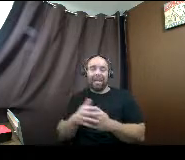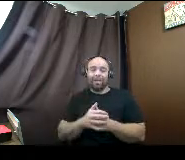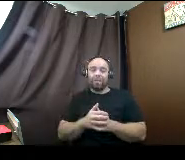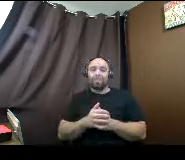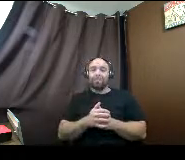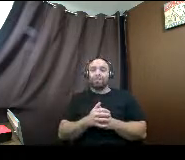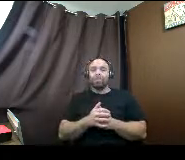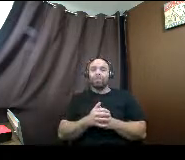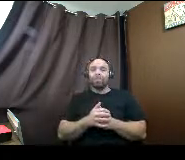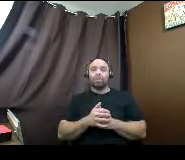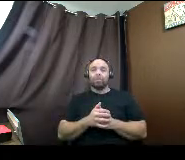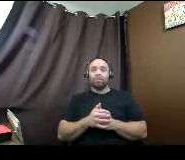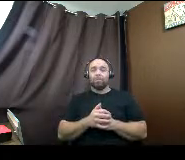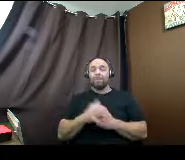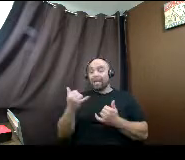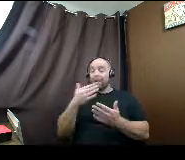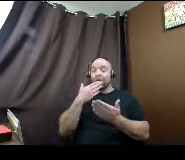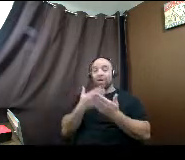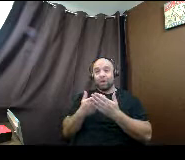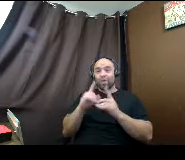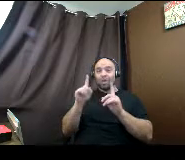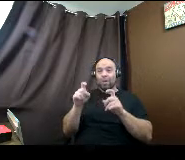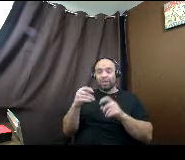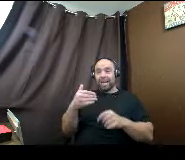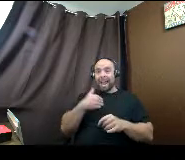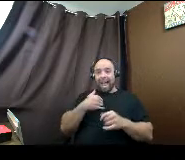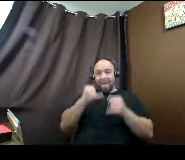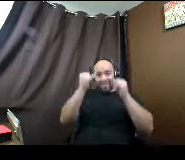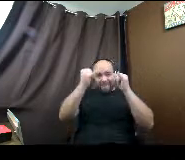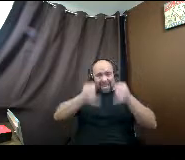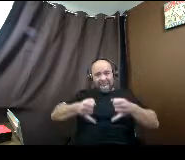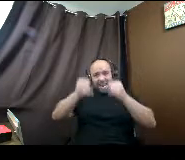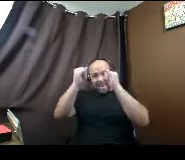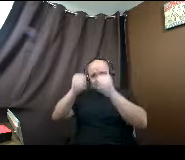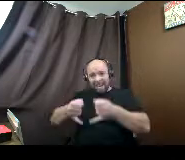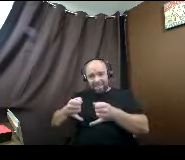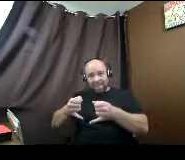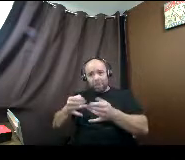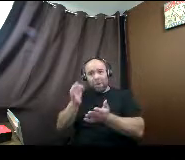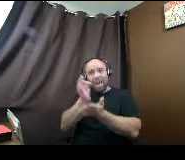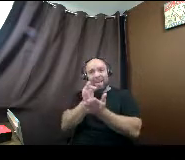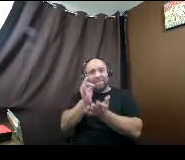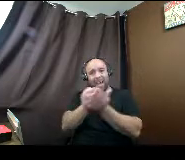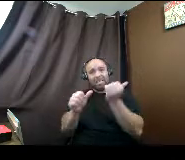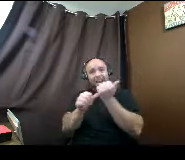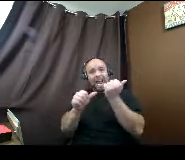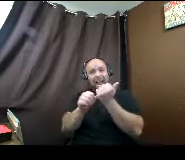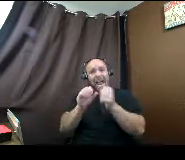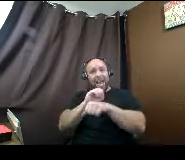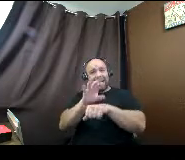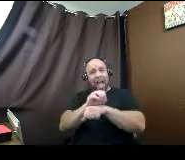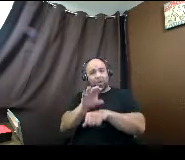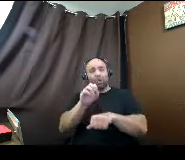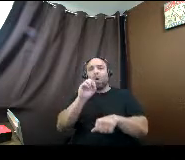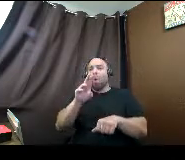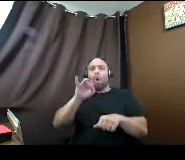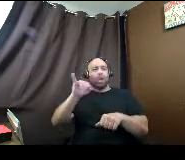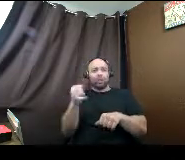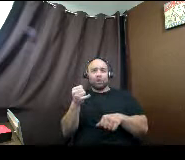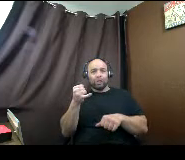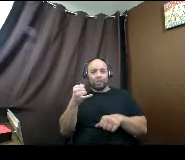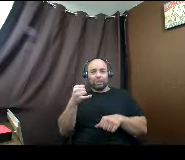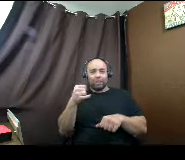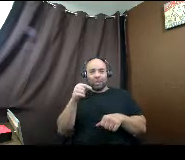So this is a great question. Do we have individual financial aid counselors or is it just Christina? So for the